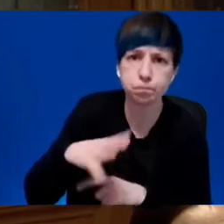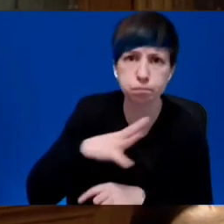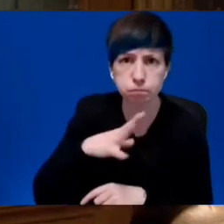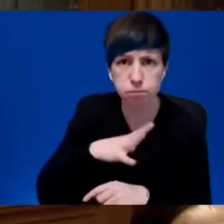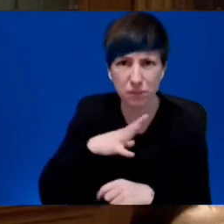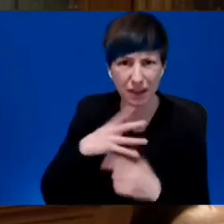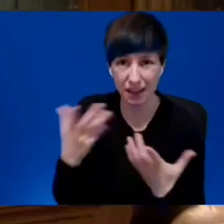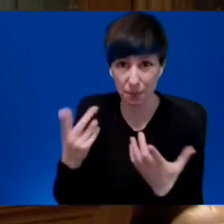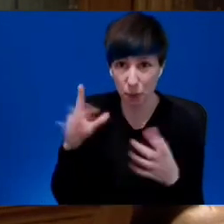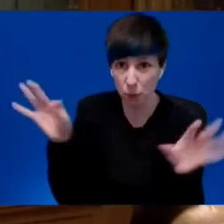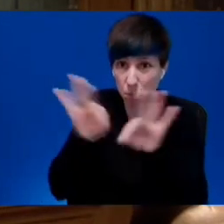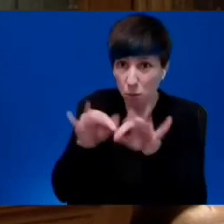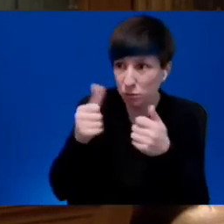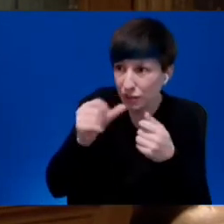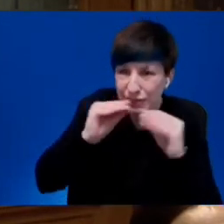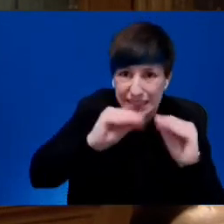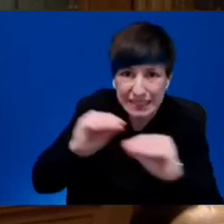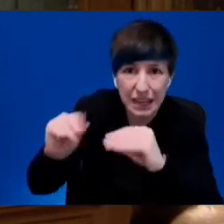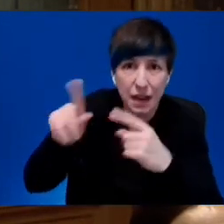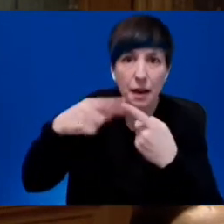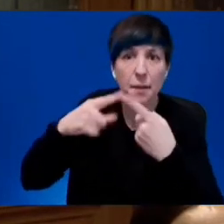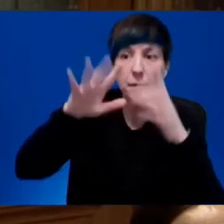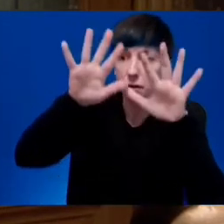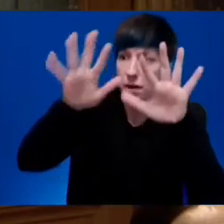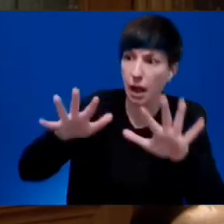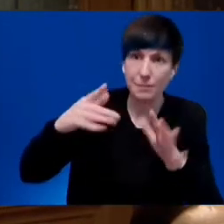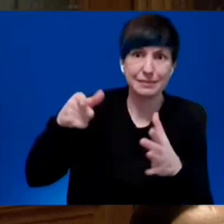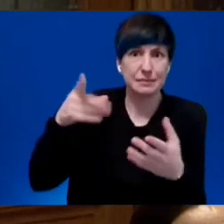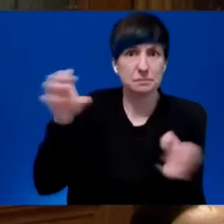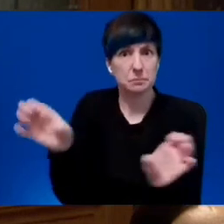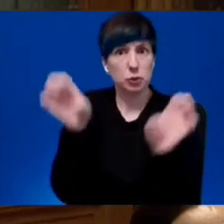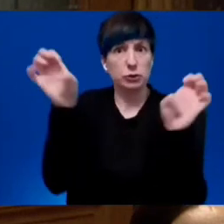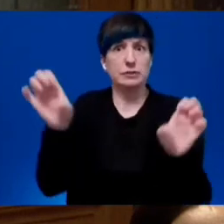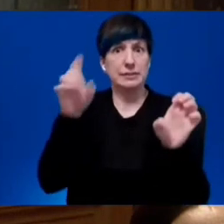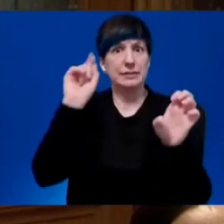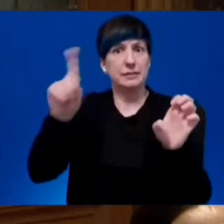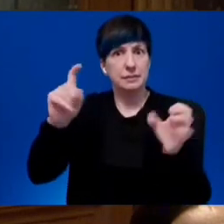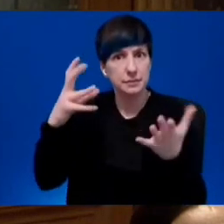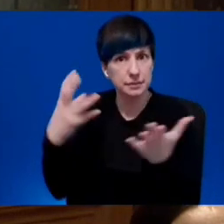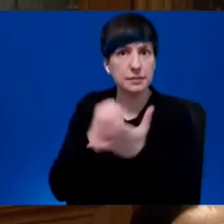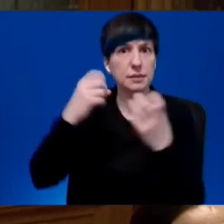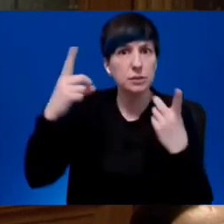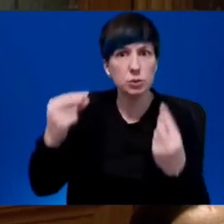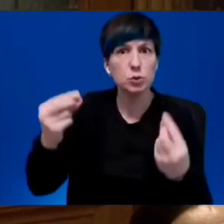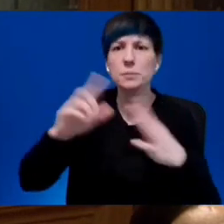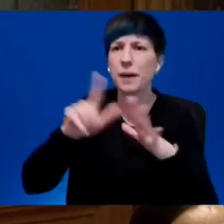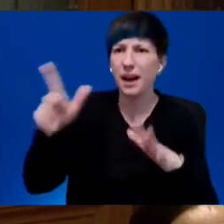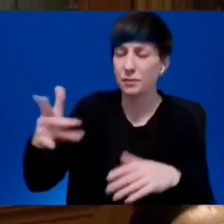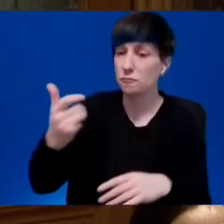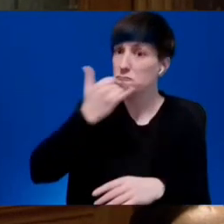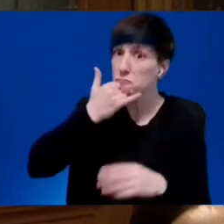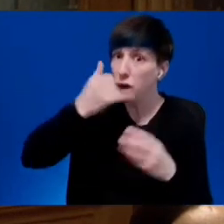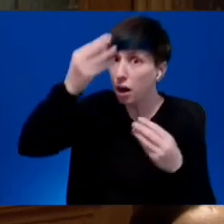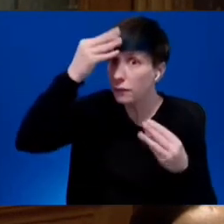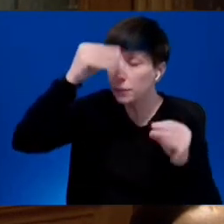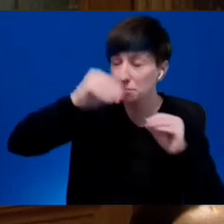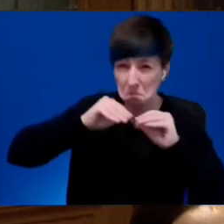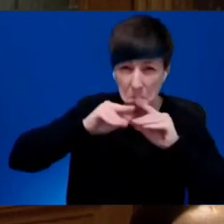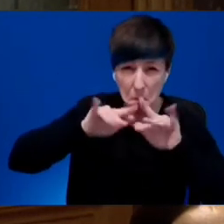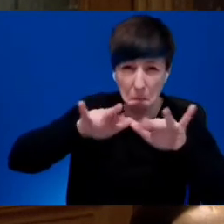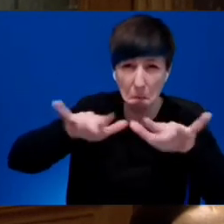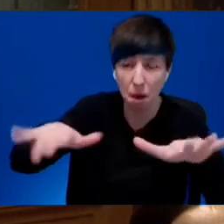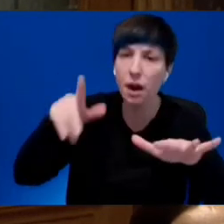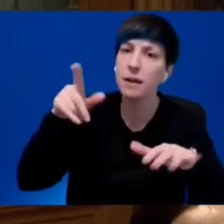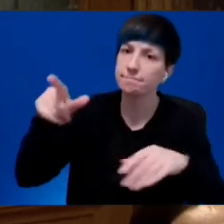has a responsibility to protect the public from misinformation and disinformation. We have a responsibility to ensure key